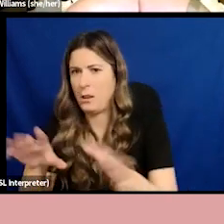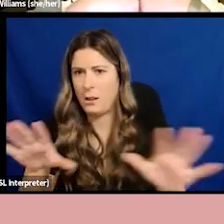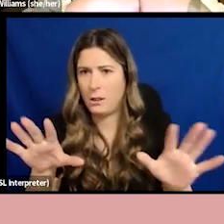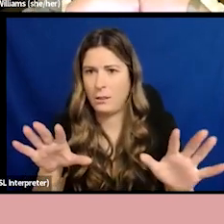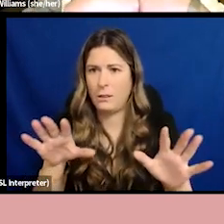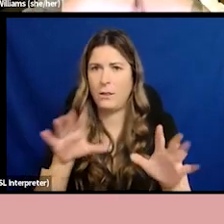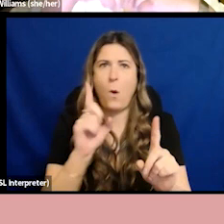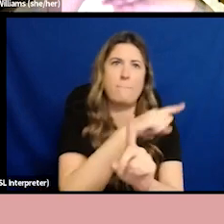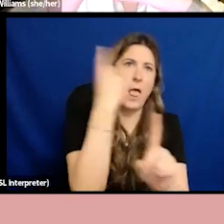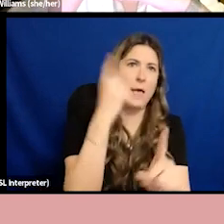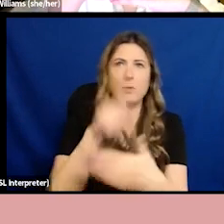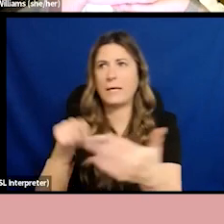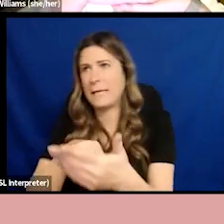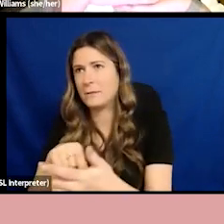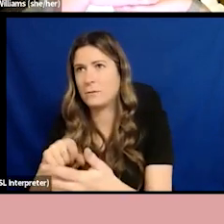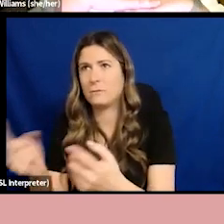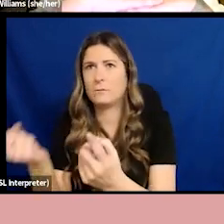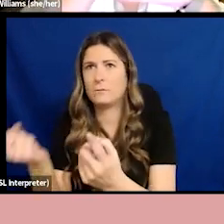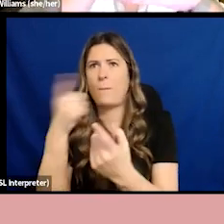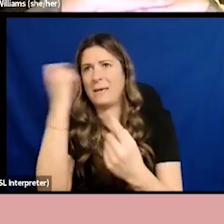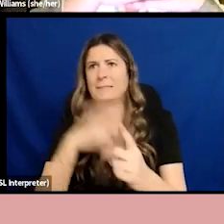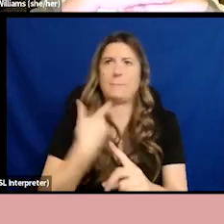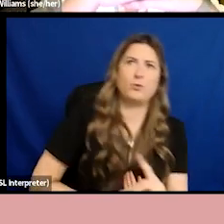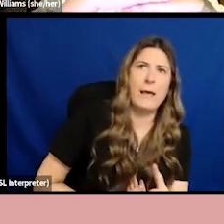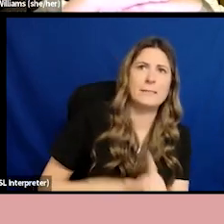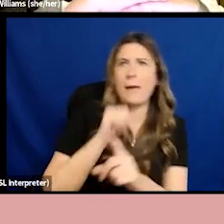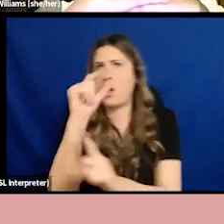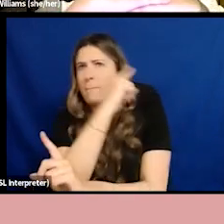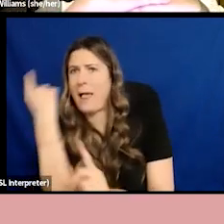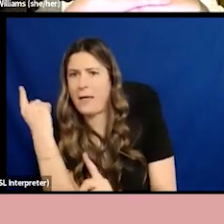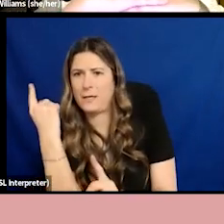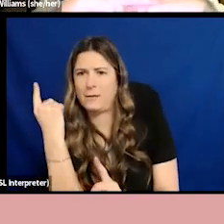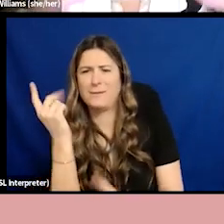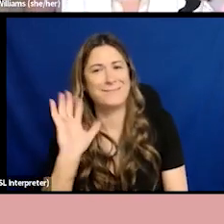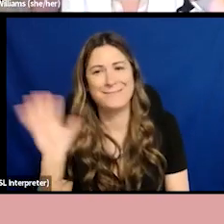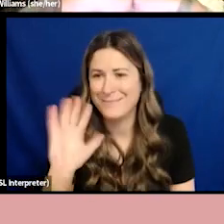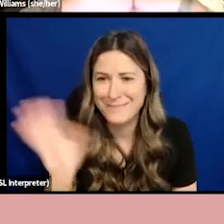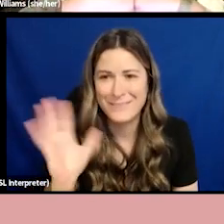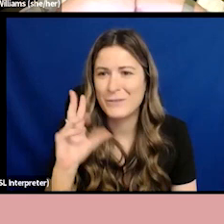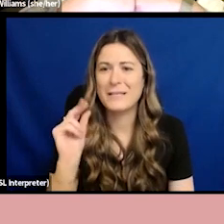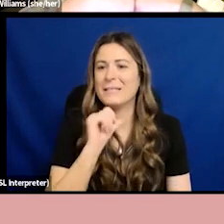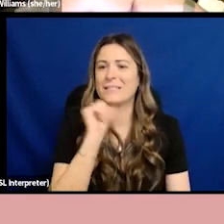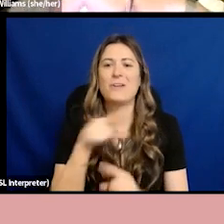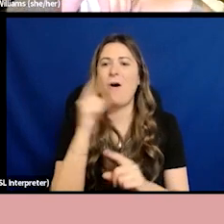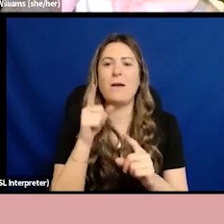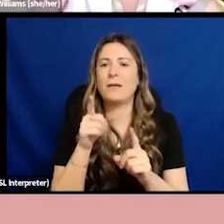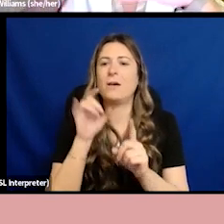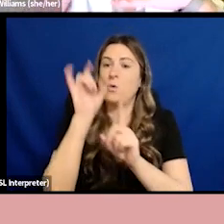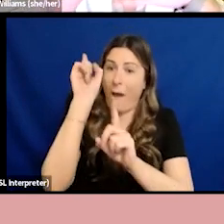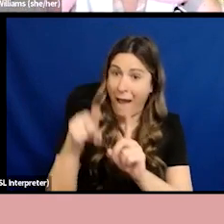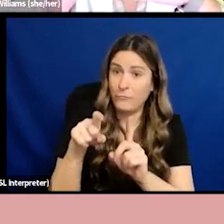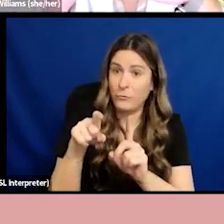identities they overlap. They layer on top of each other. Instead of cancelling each other out,